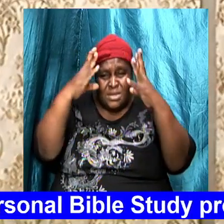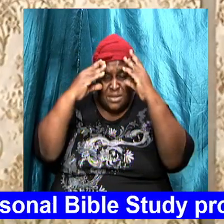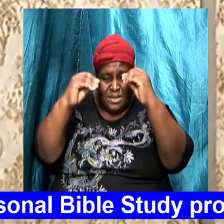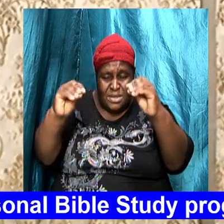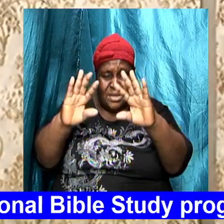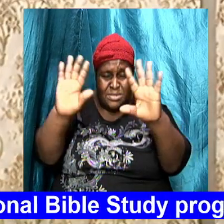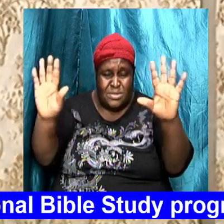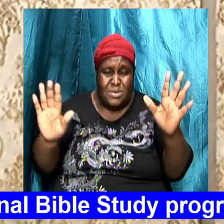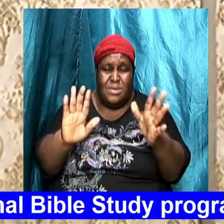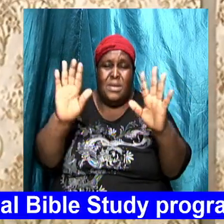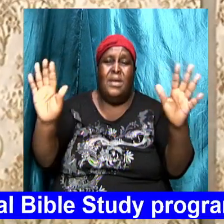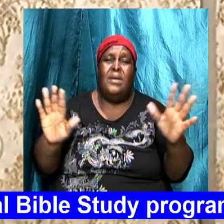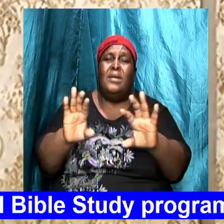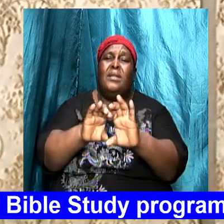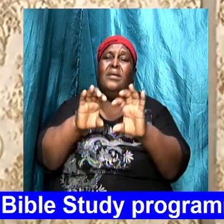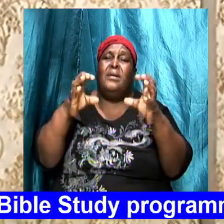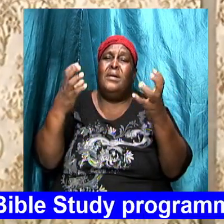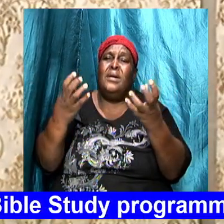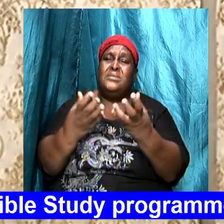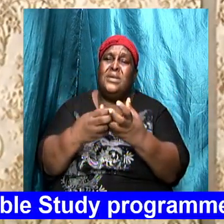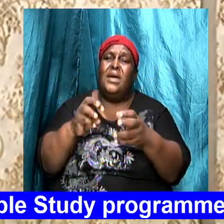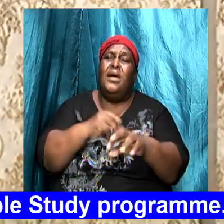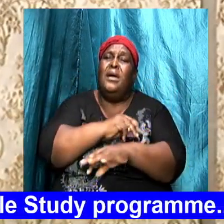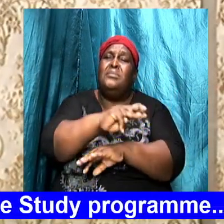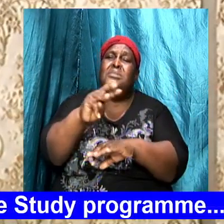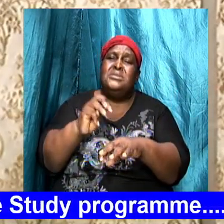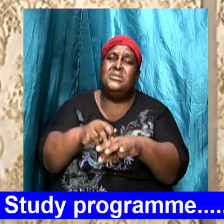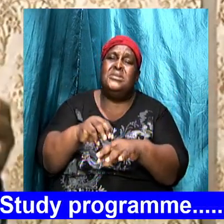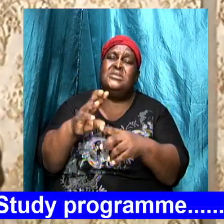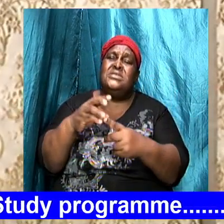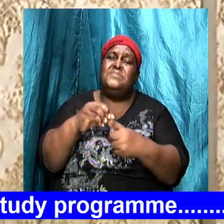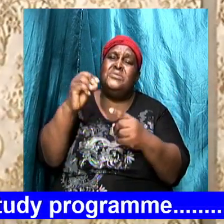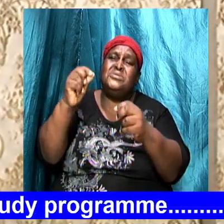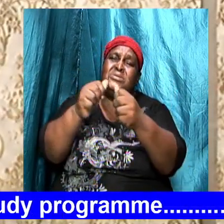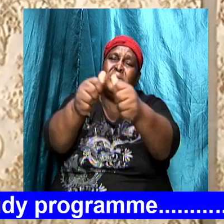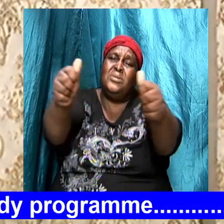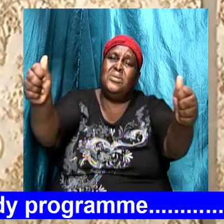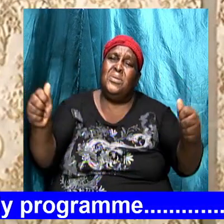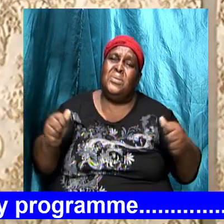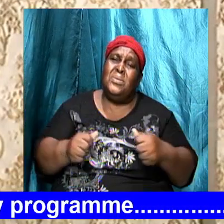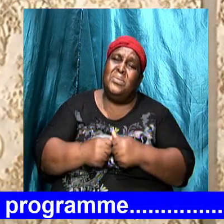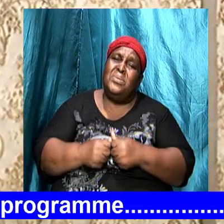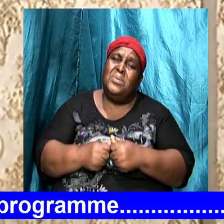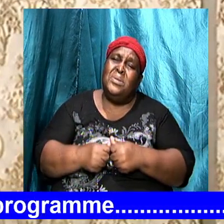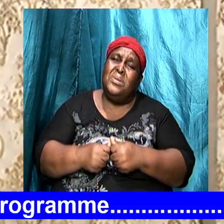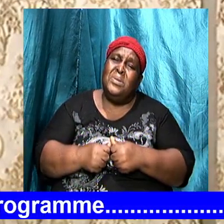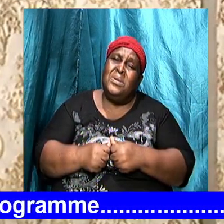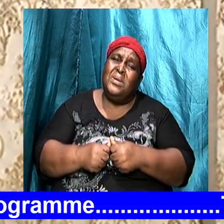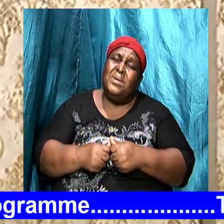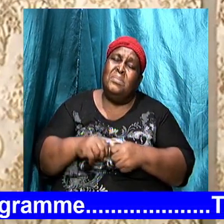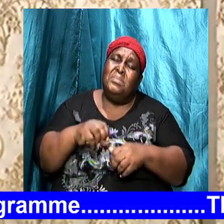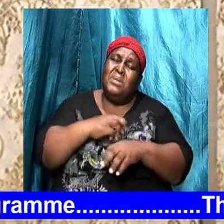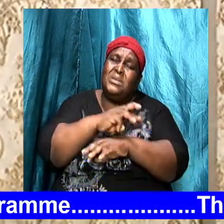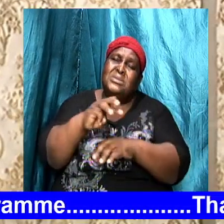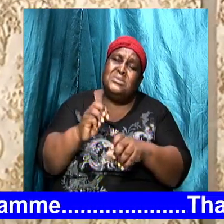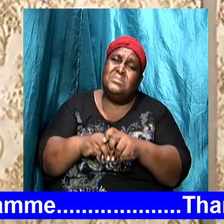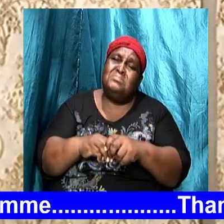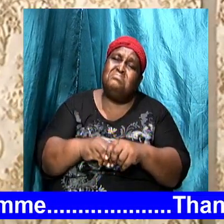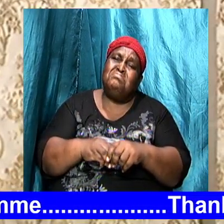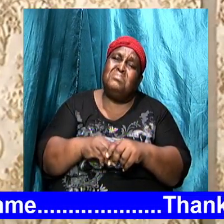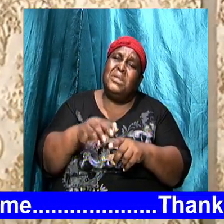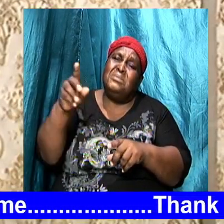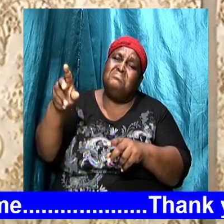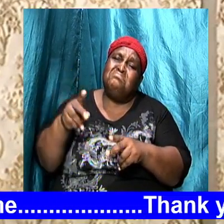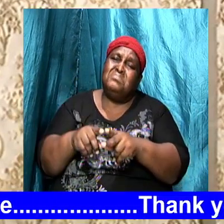or to minister over there in that particular era or to minister over there in that particular area let let let get